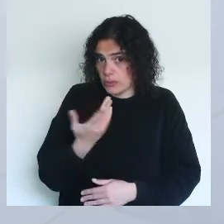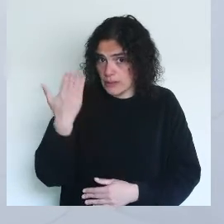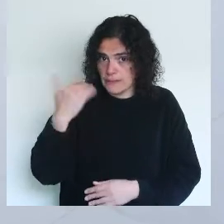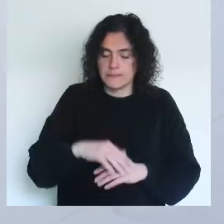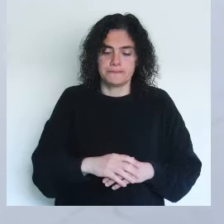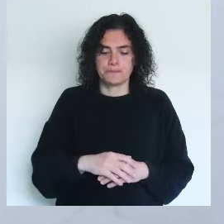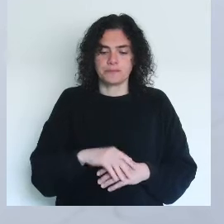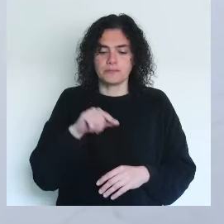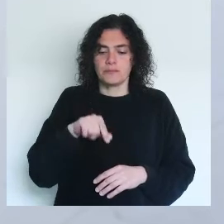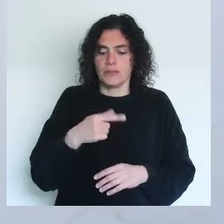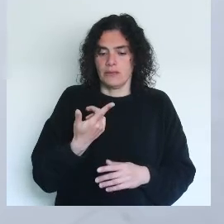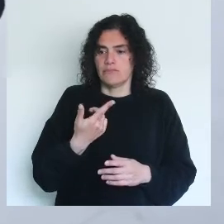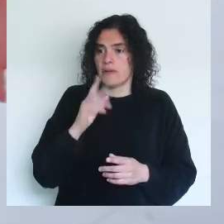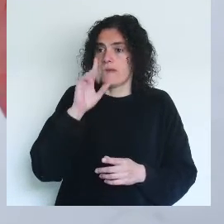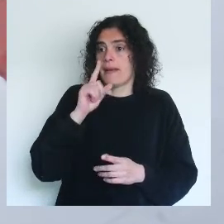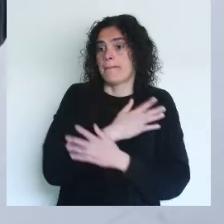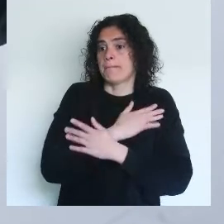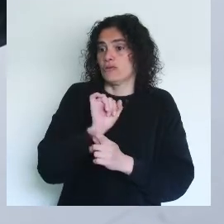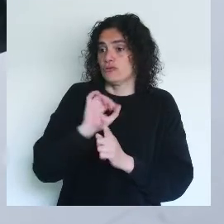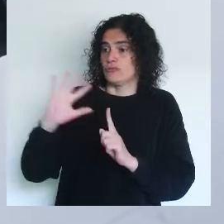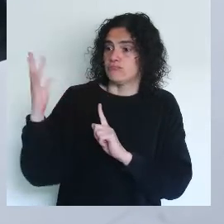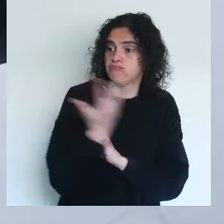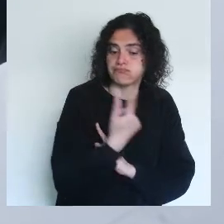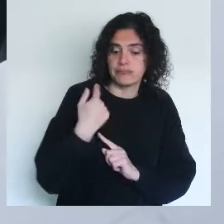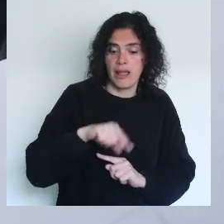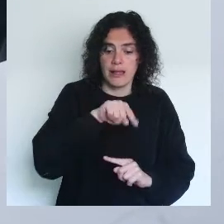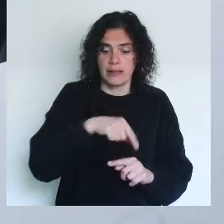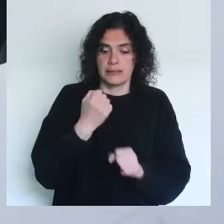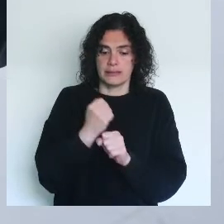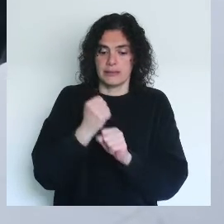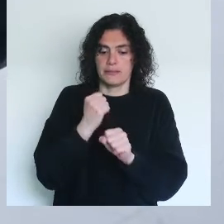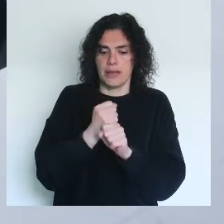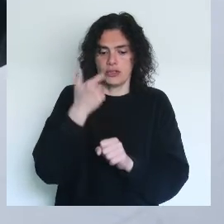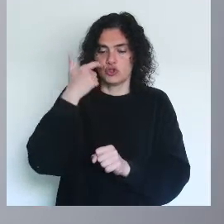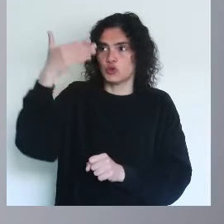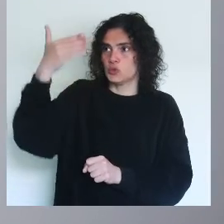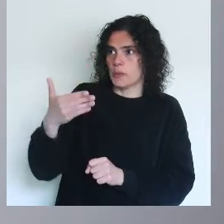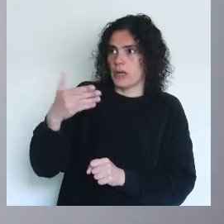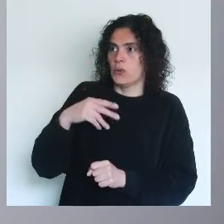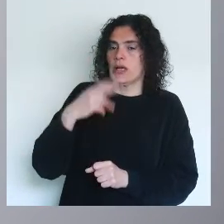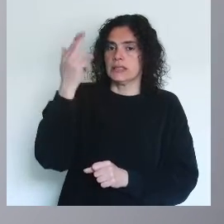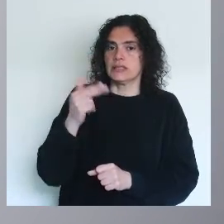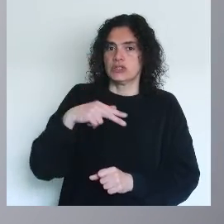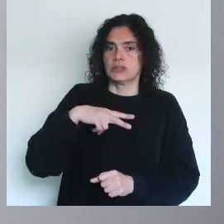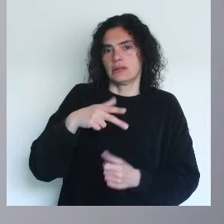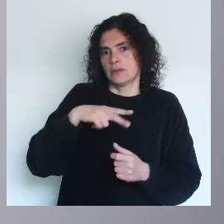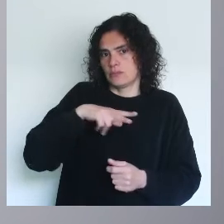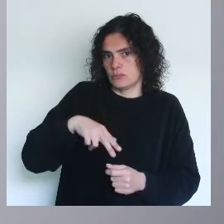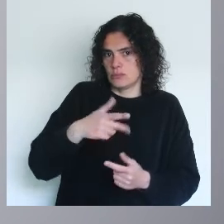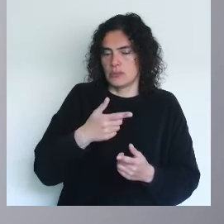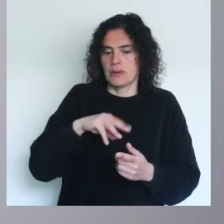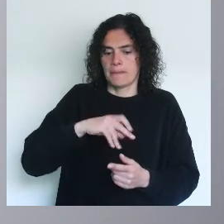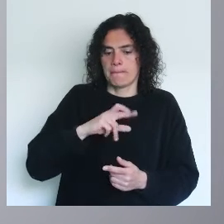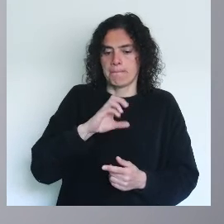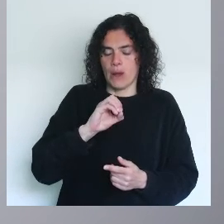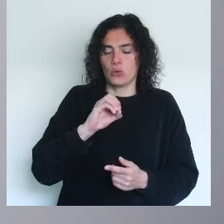tribute. I mentioned that he was surrounded by his friends, but with this work here, this mirror, by the artist, the